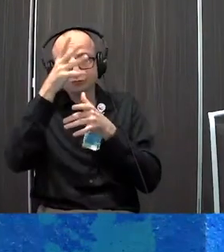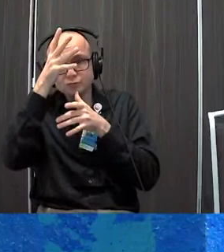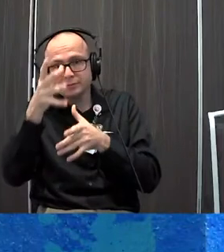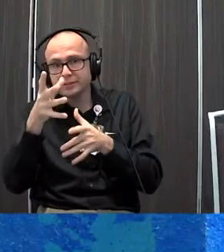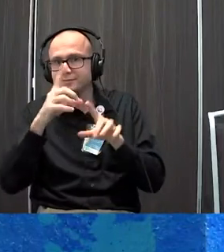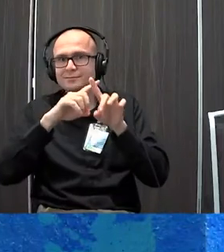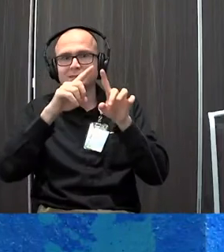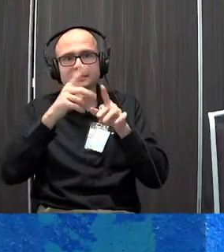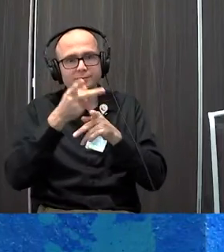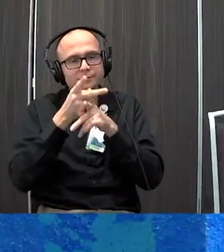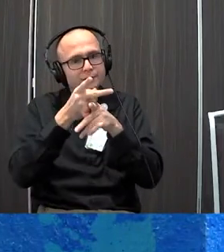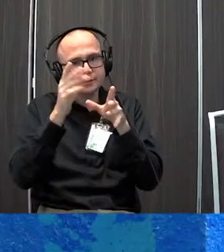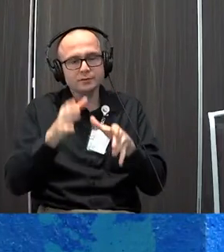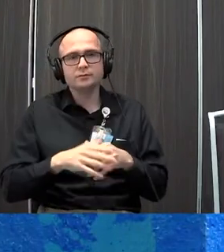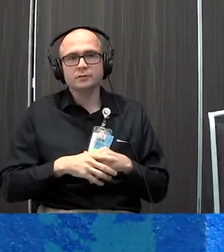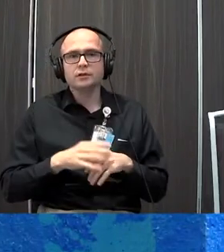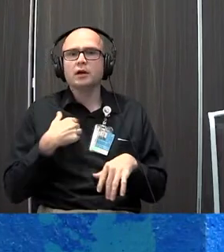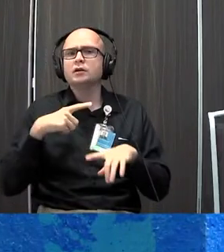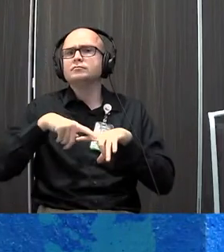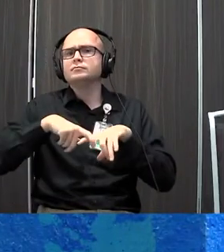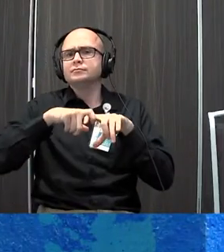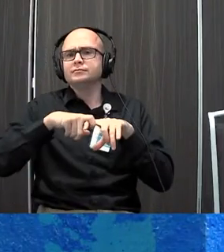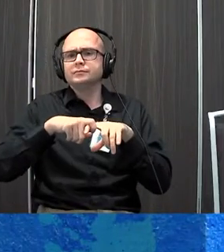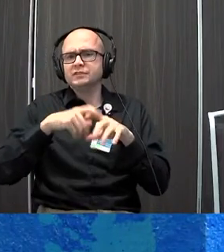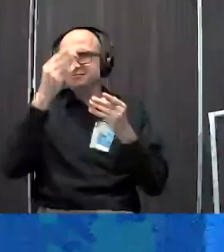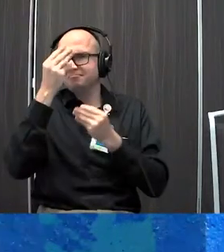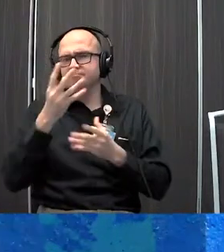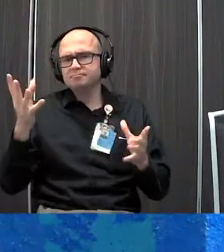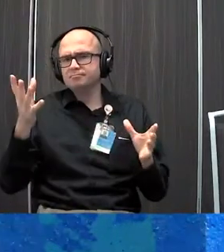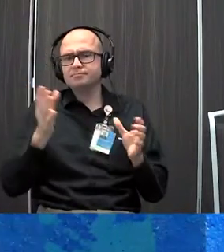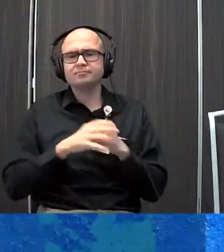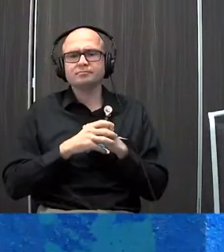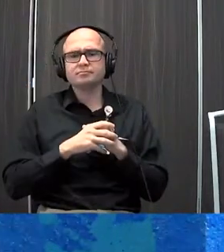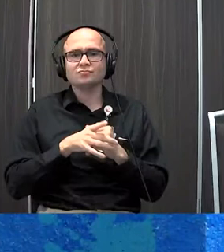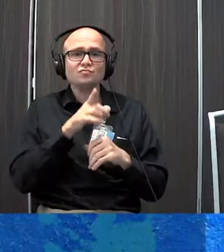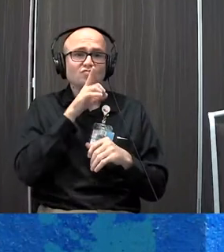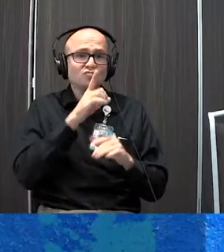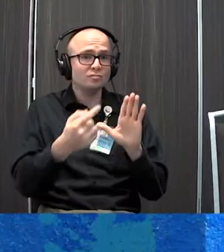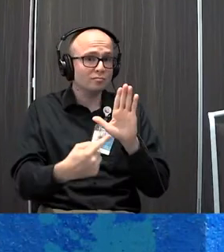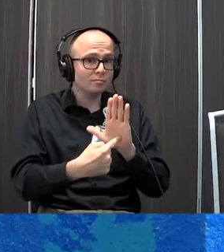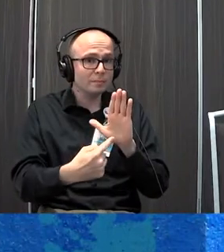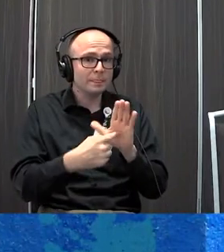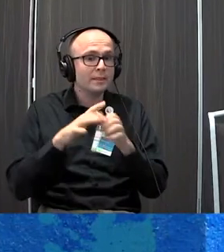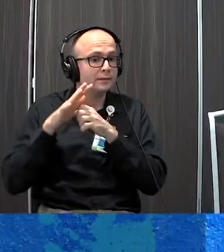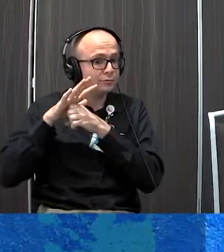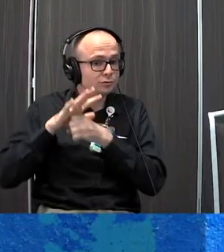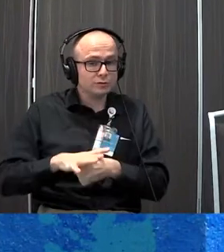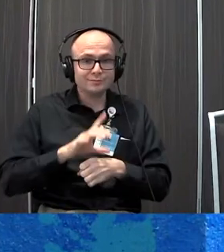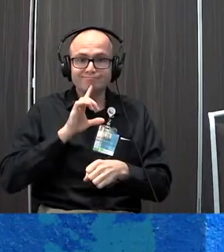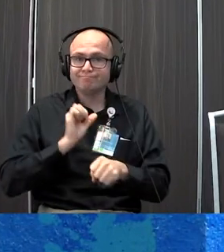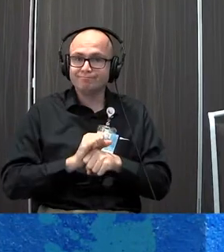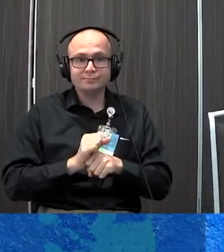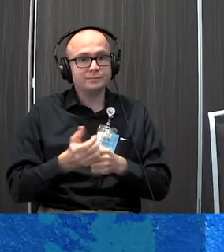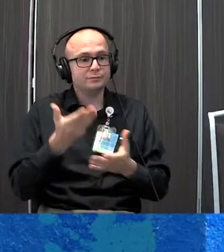different caregivers. So I'll stop there with painting that picture. But really what I'm trying to highlight here is that the stress is real. It's